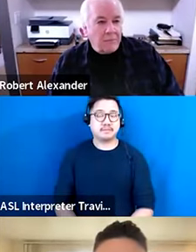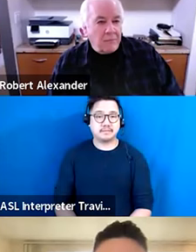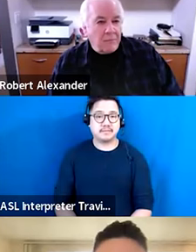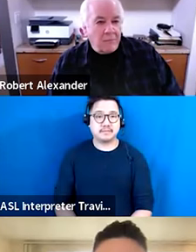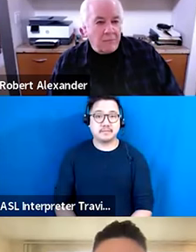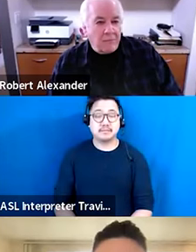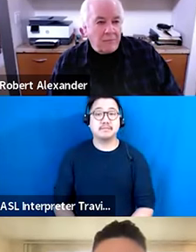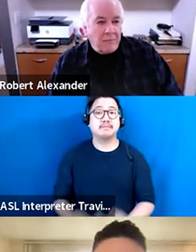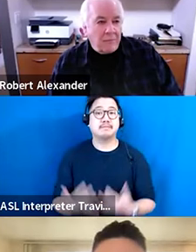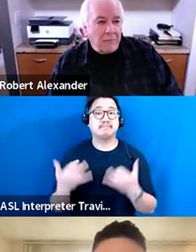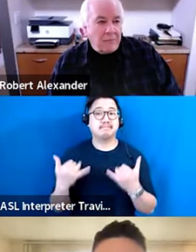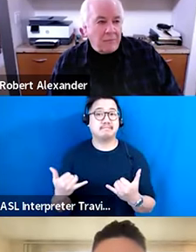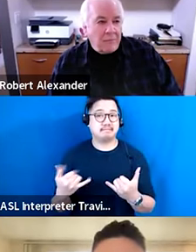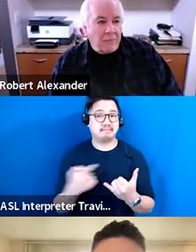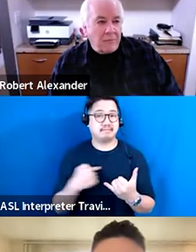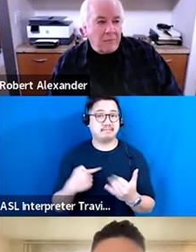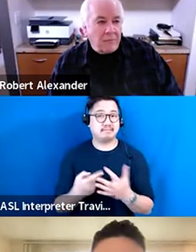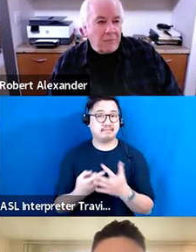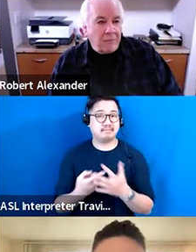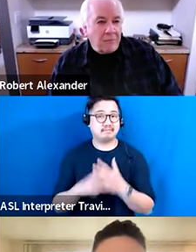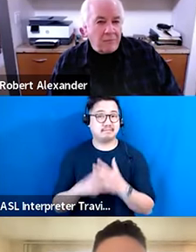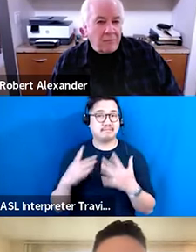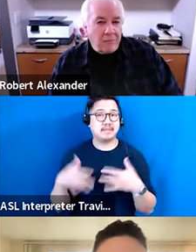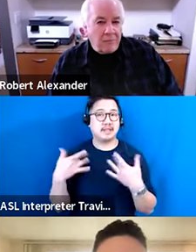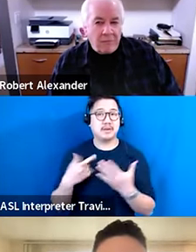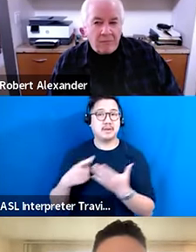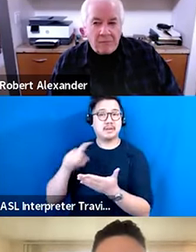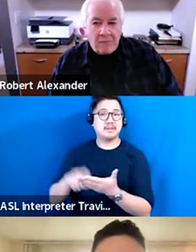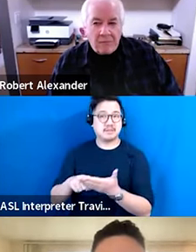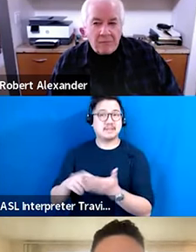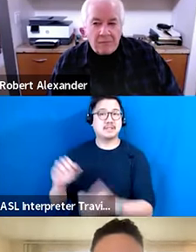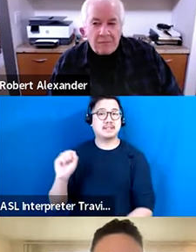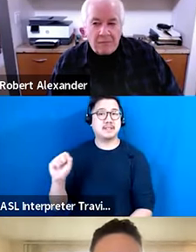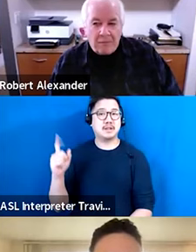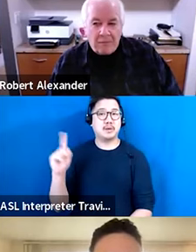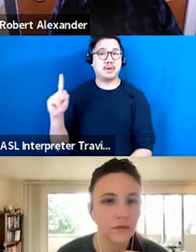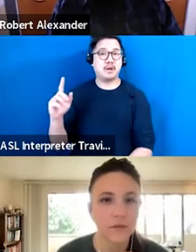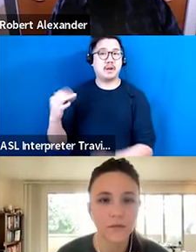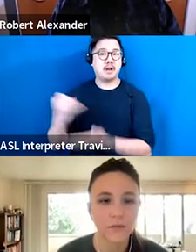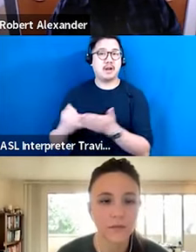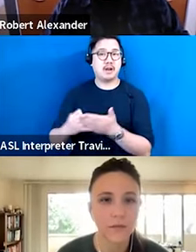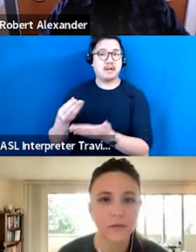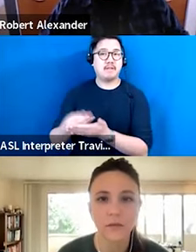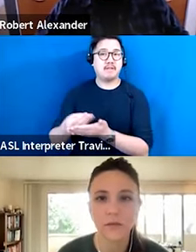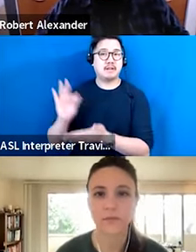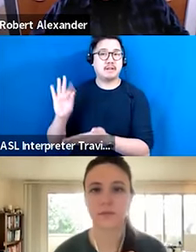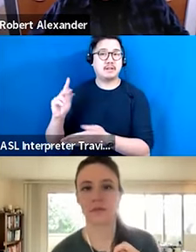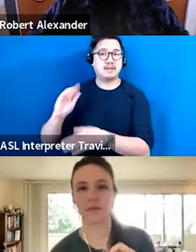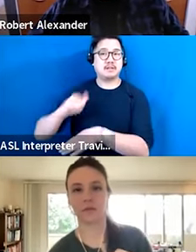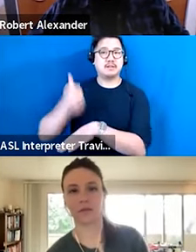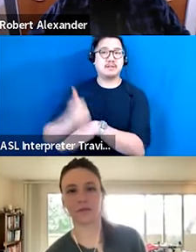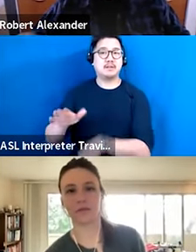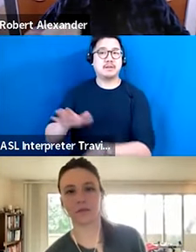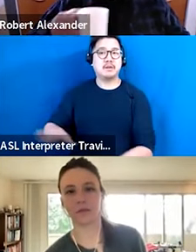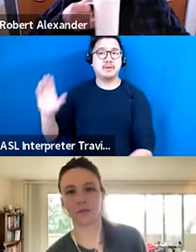begin today's event, I would like to acknowledge that the city of Seattle, where ArtsFund is based on the occupied lands of the